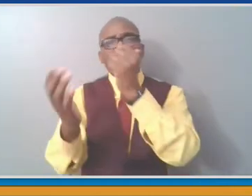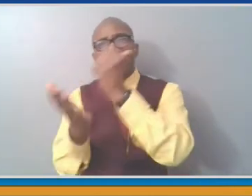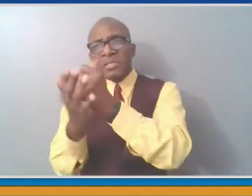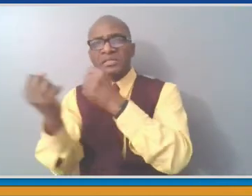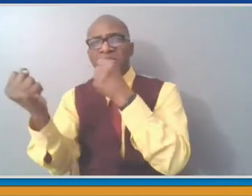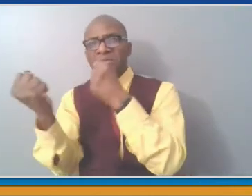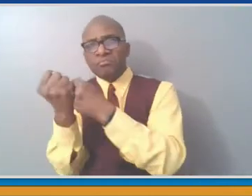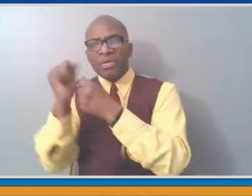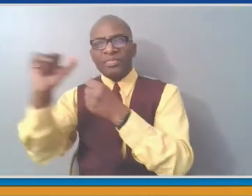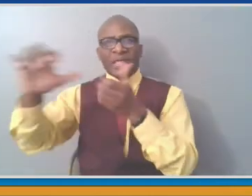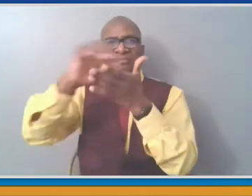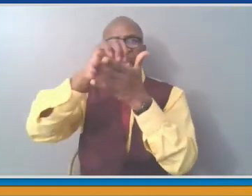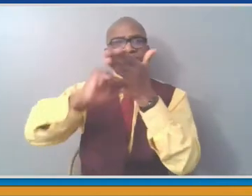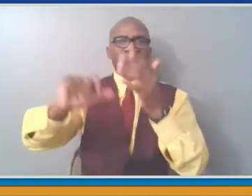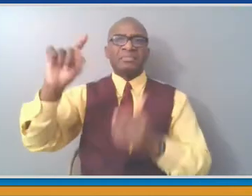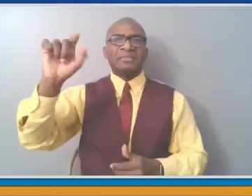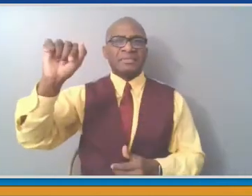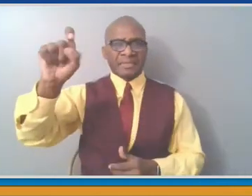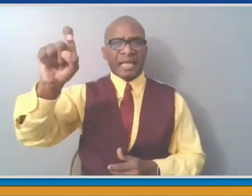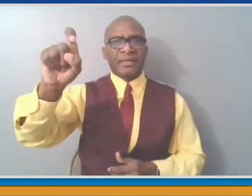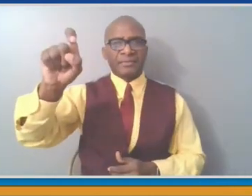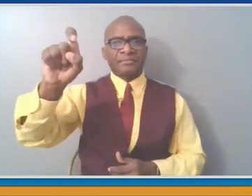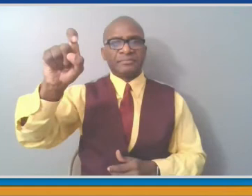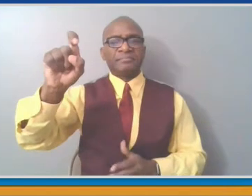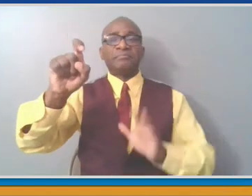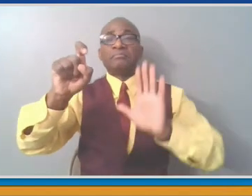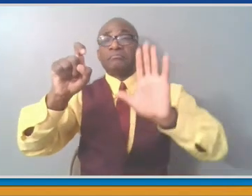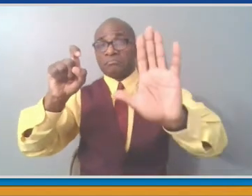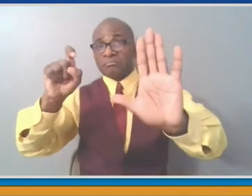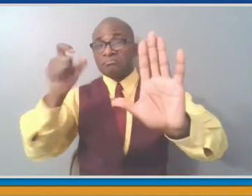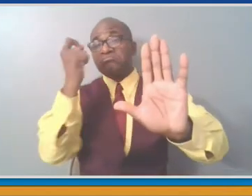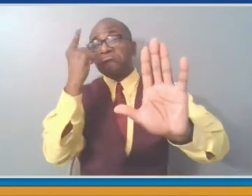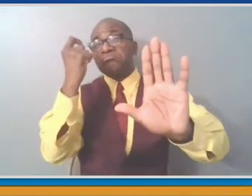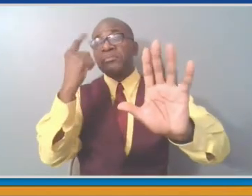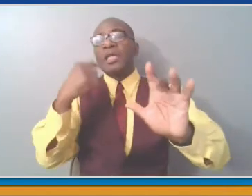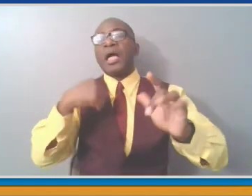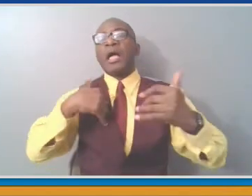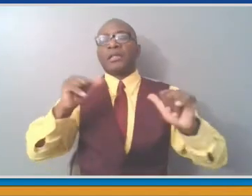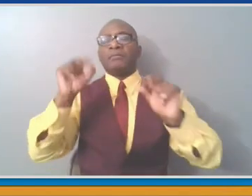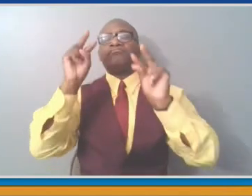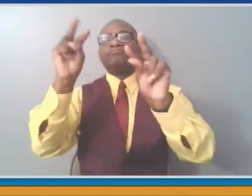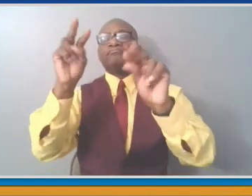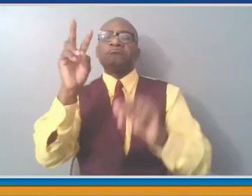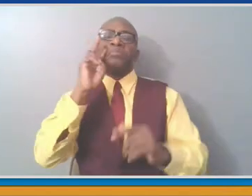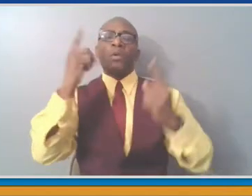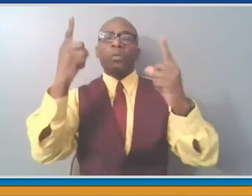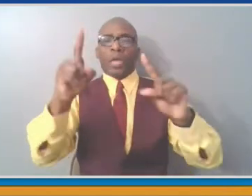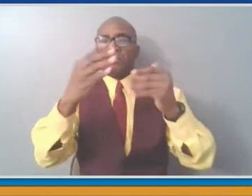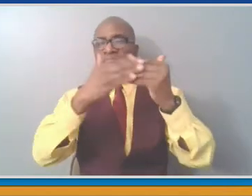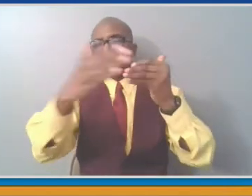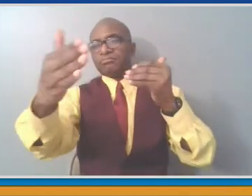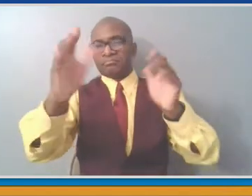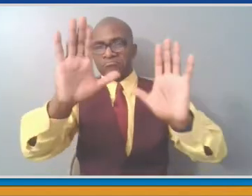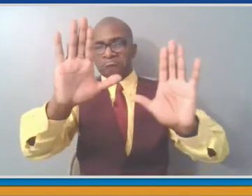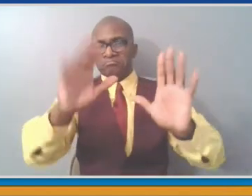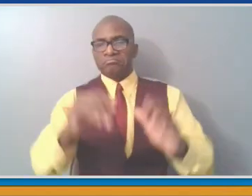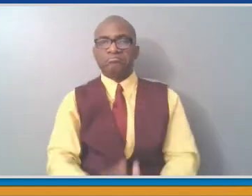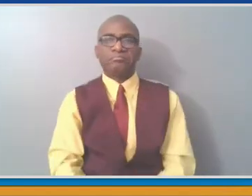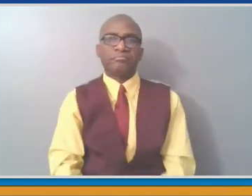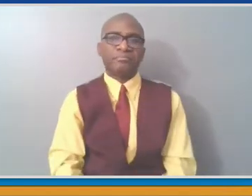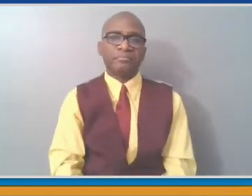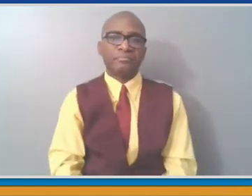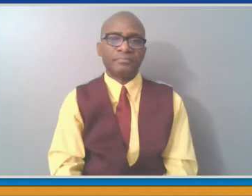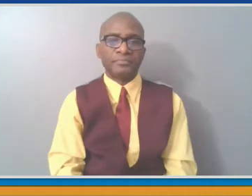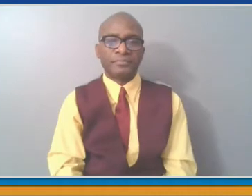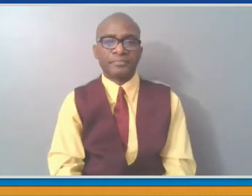I want to point out that we have established some dates for openings of our various parks and our recreational facilities, of which we're